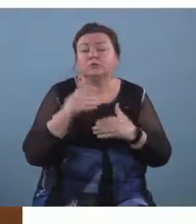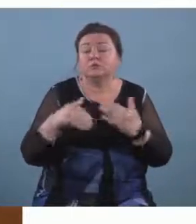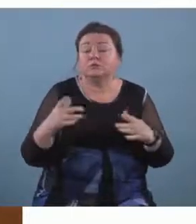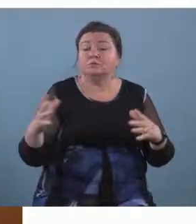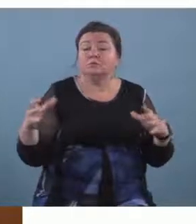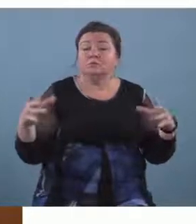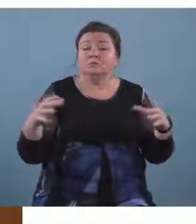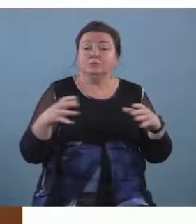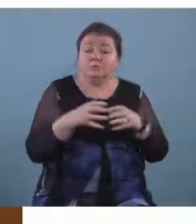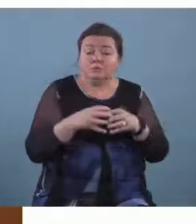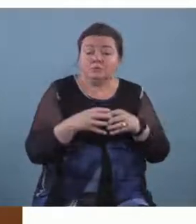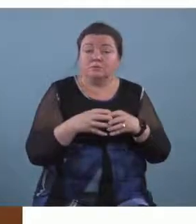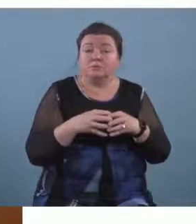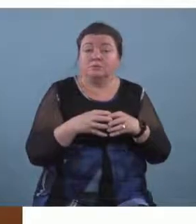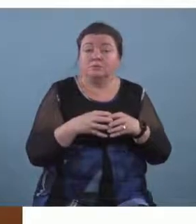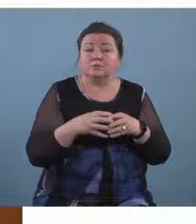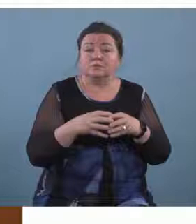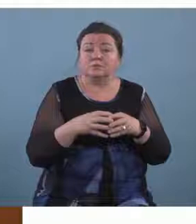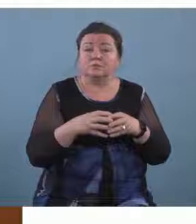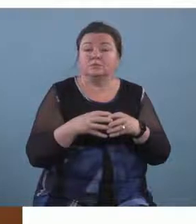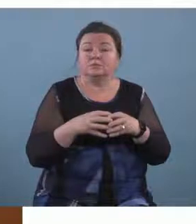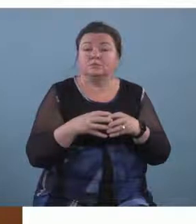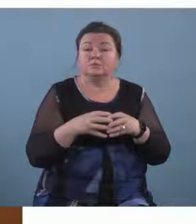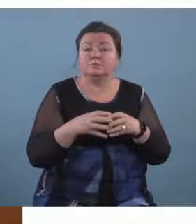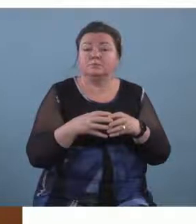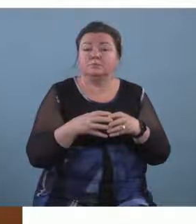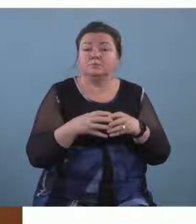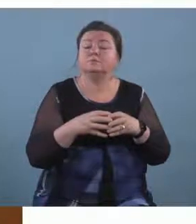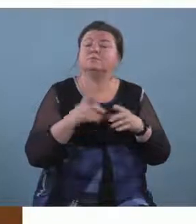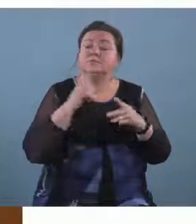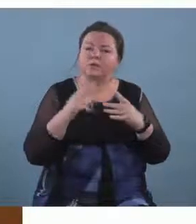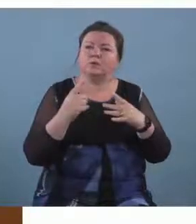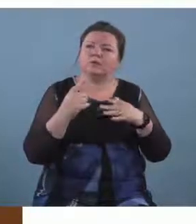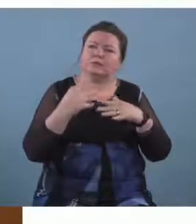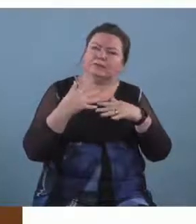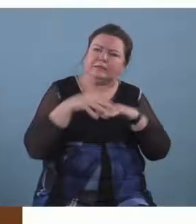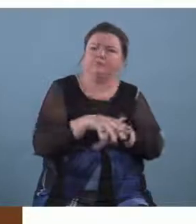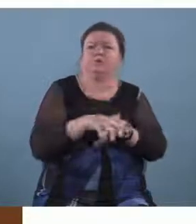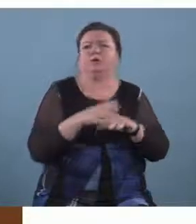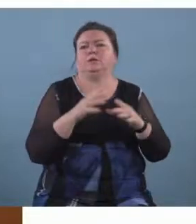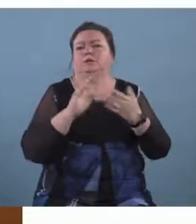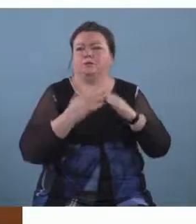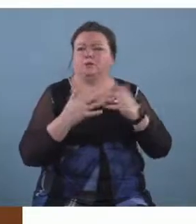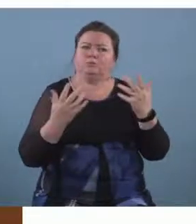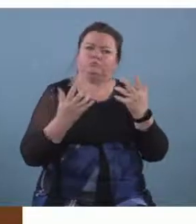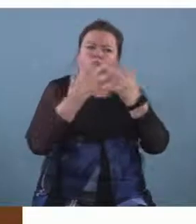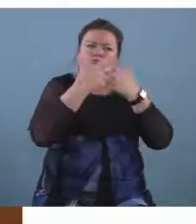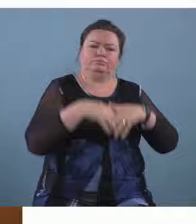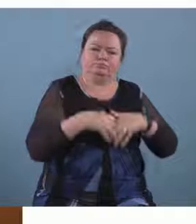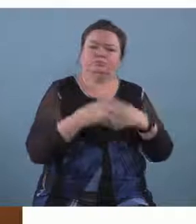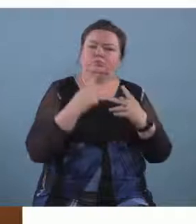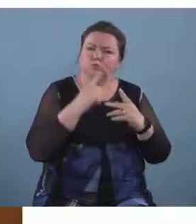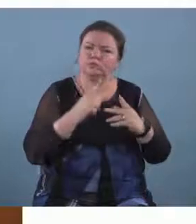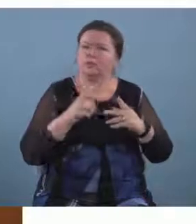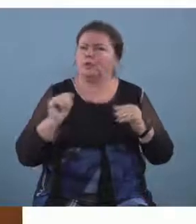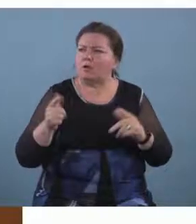um a very mixed group um very integrated the community coming together and just really enjoying